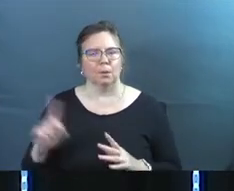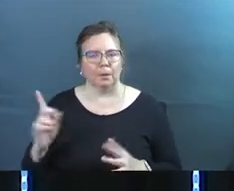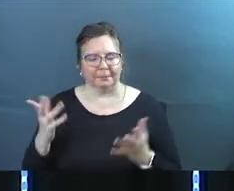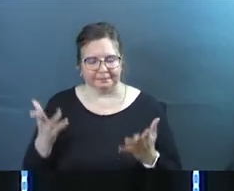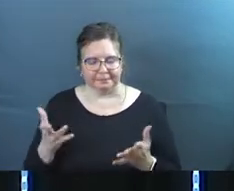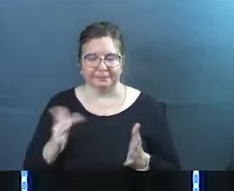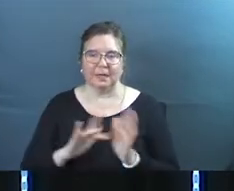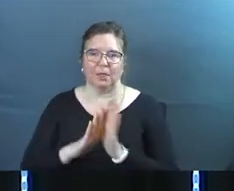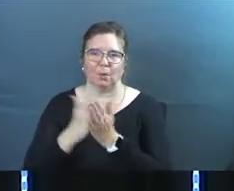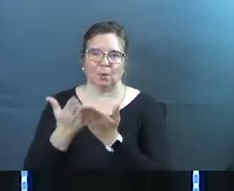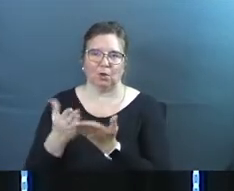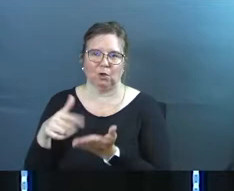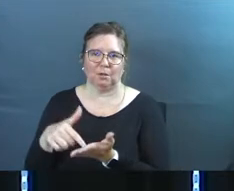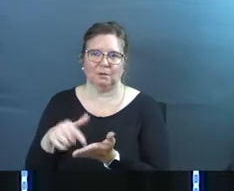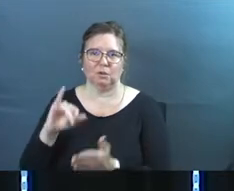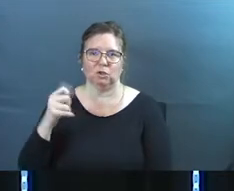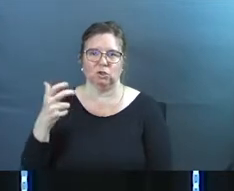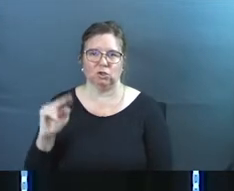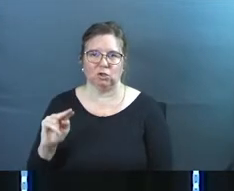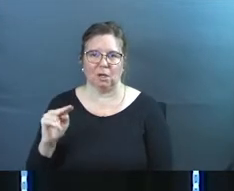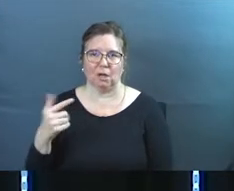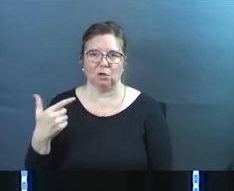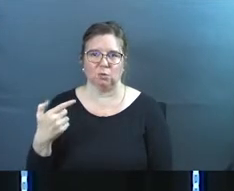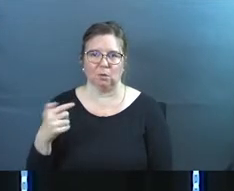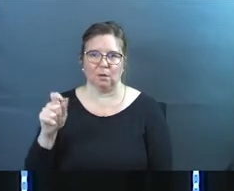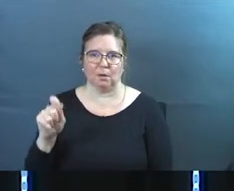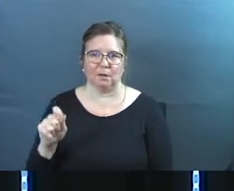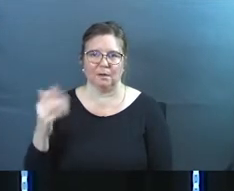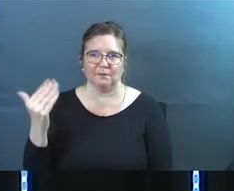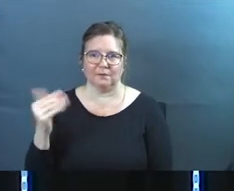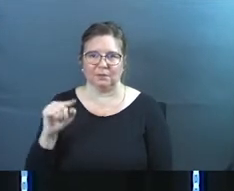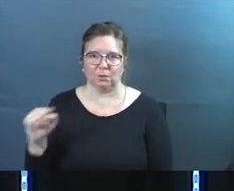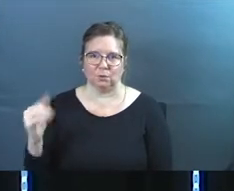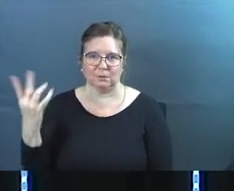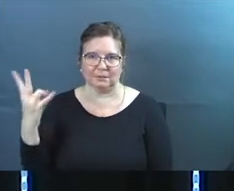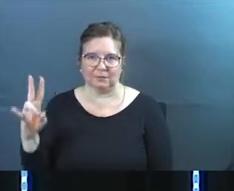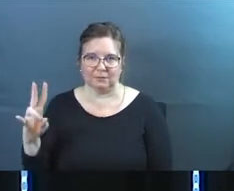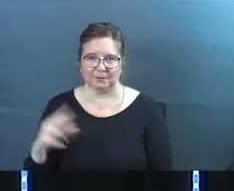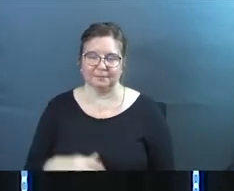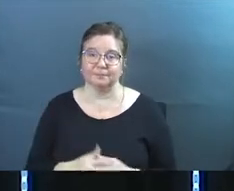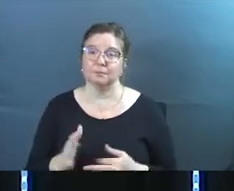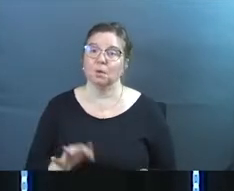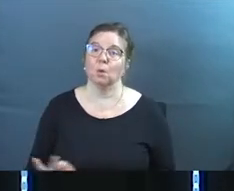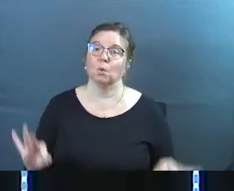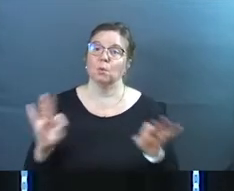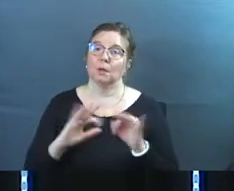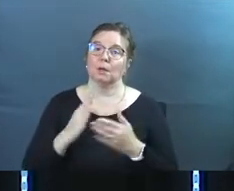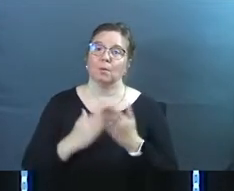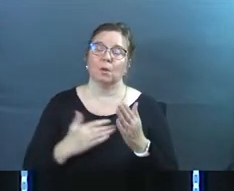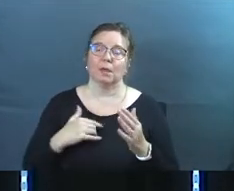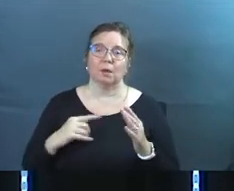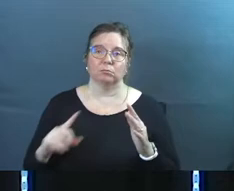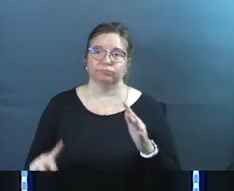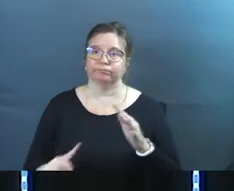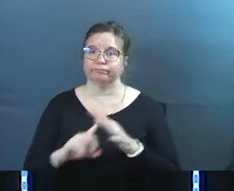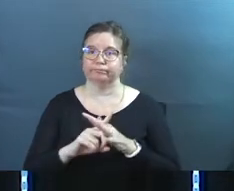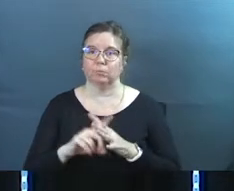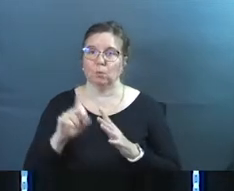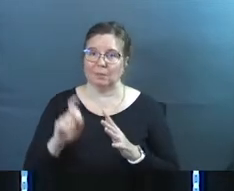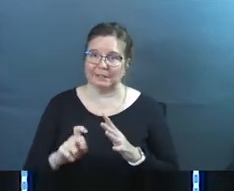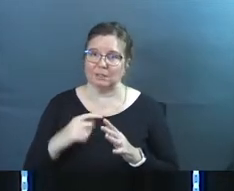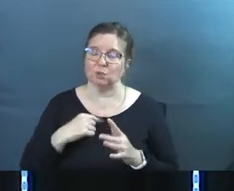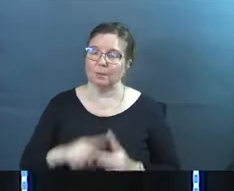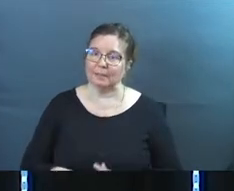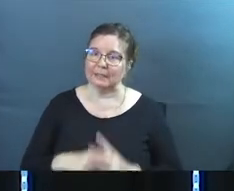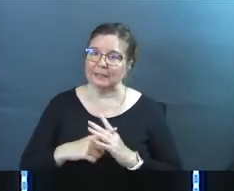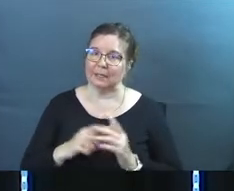In the Word, John 21, verses 15 through 17. There's a critical point that's going to come out of this that we all need